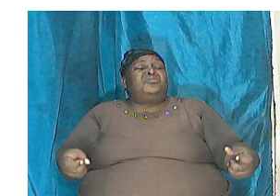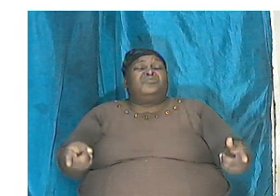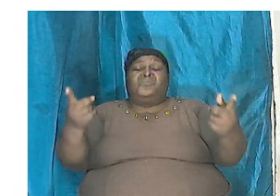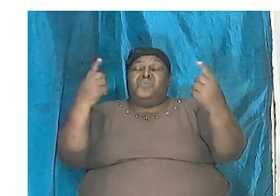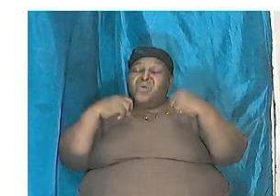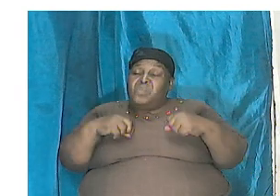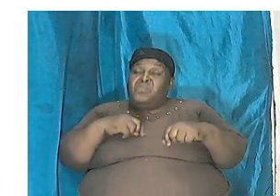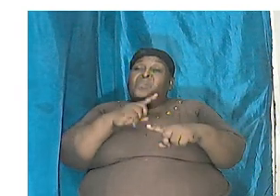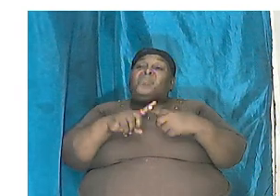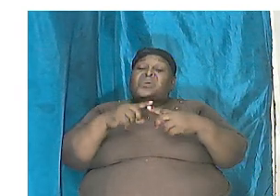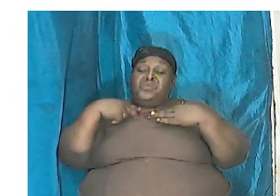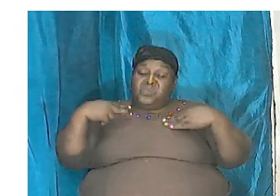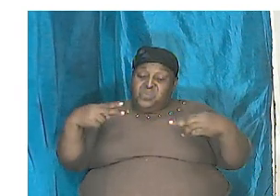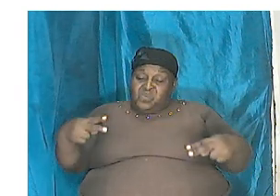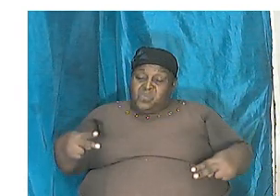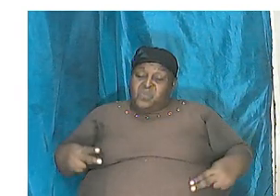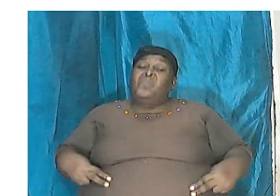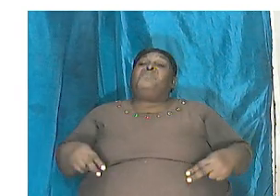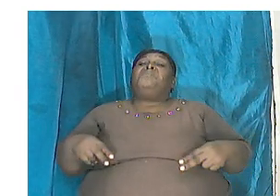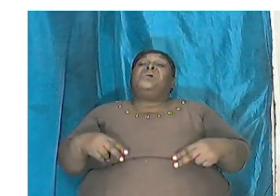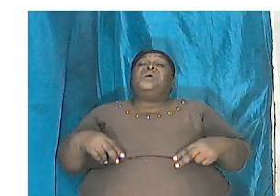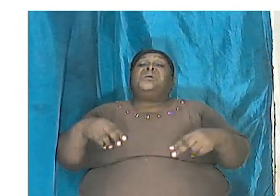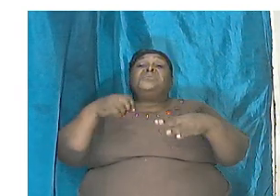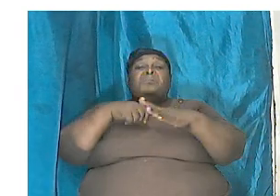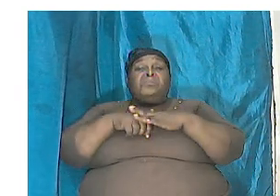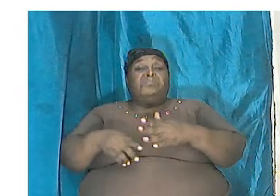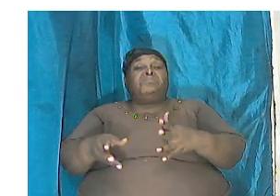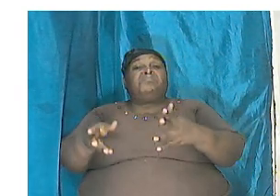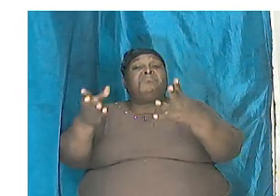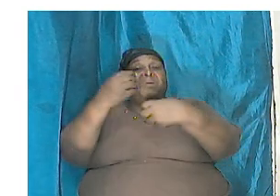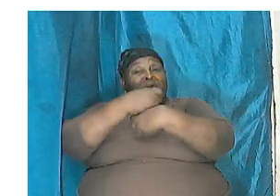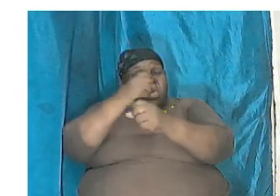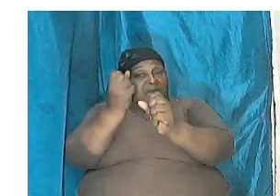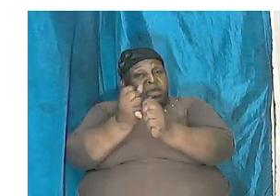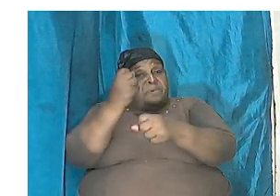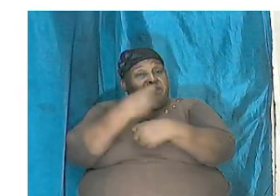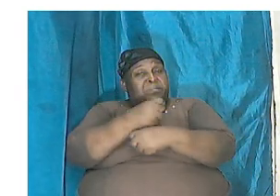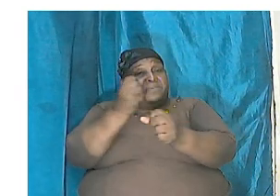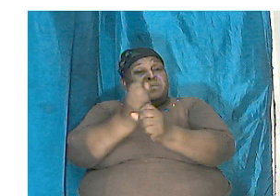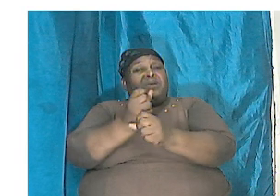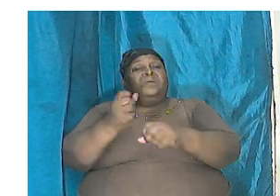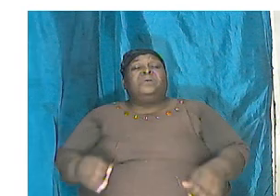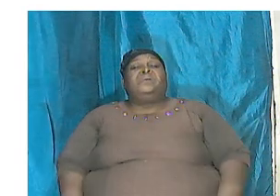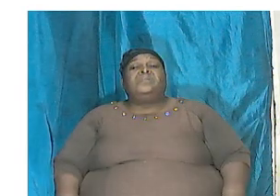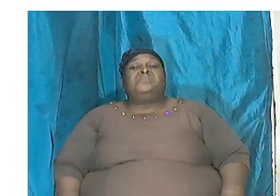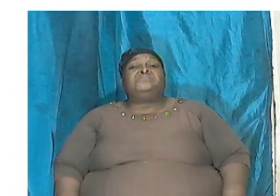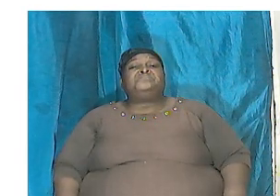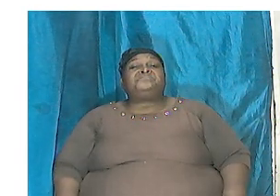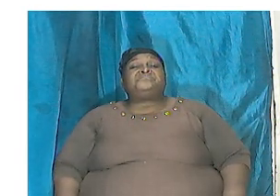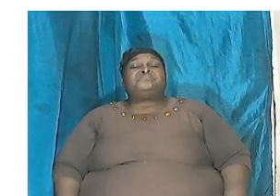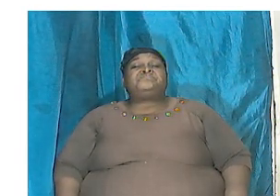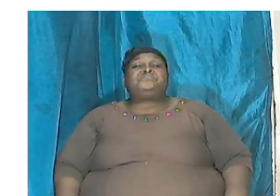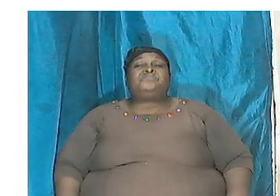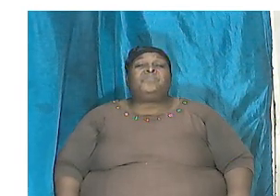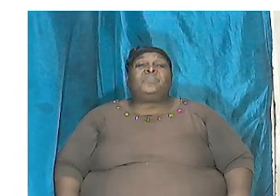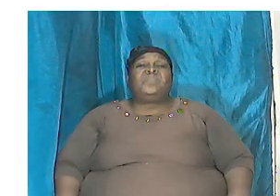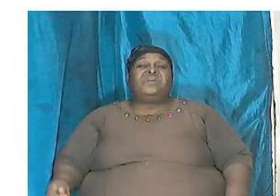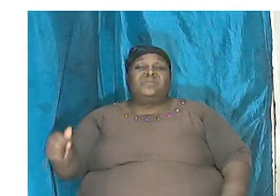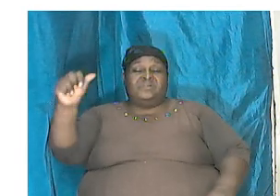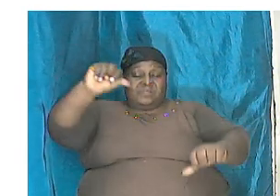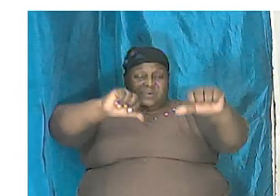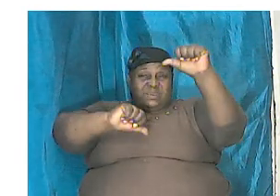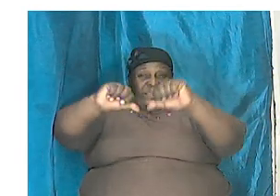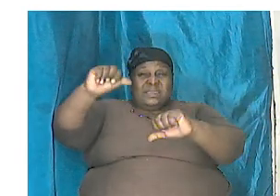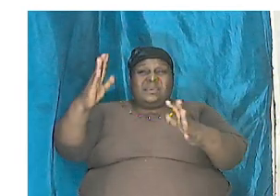humankind what's the point I'm making the point I'm making is simply this the scientists